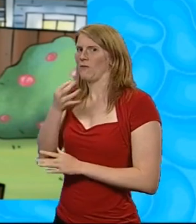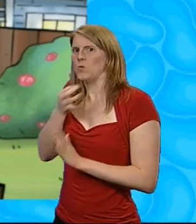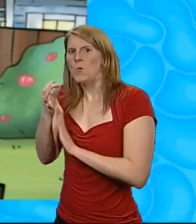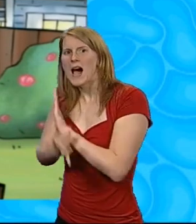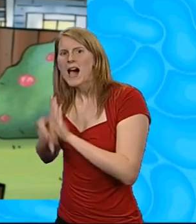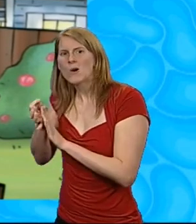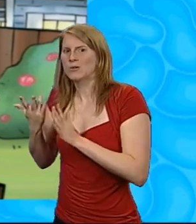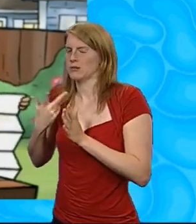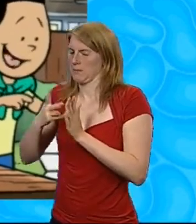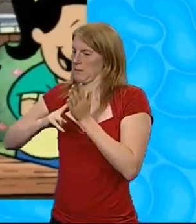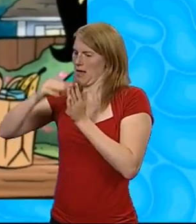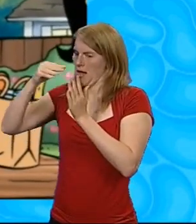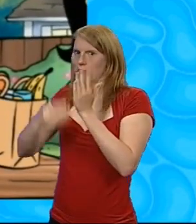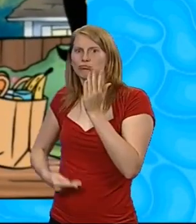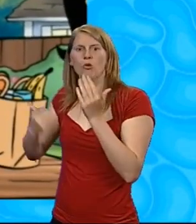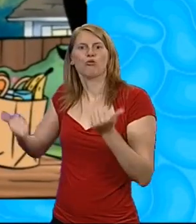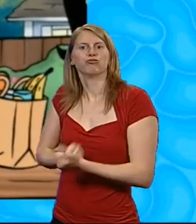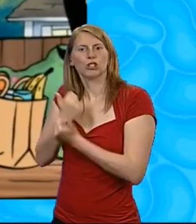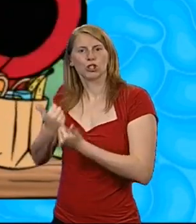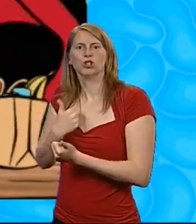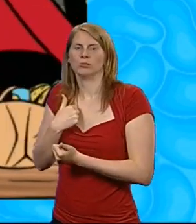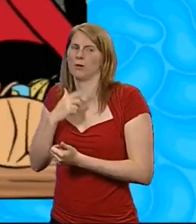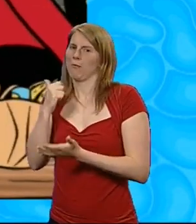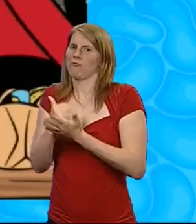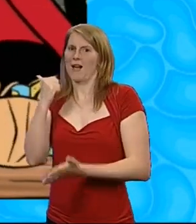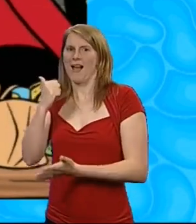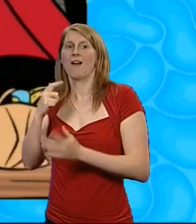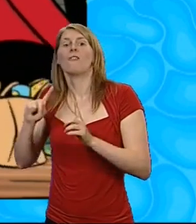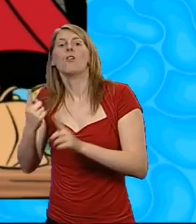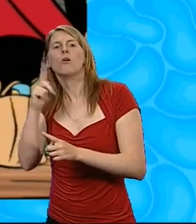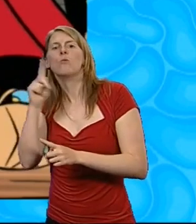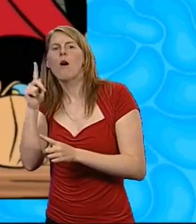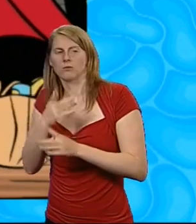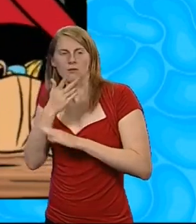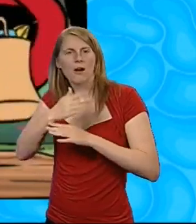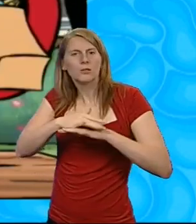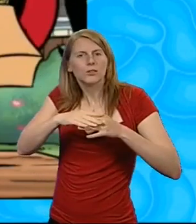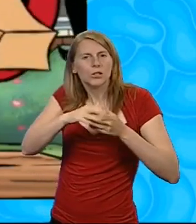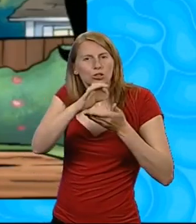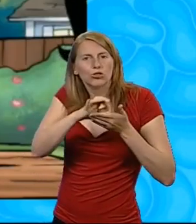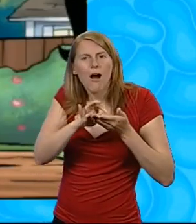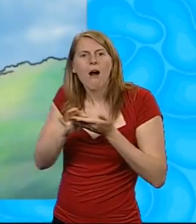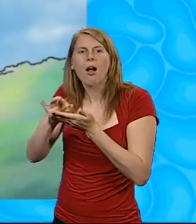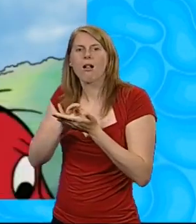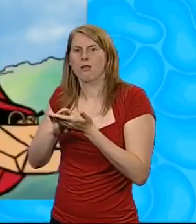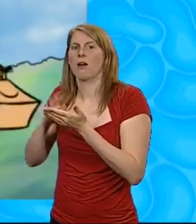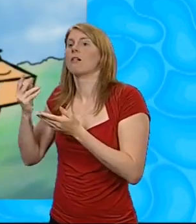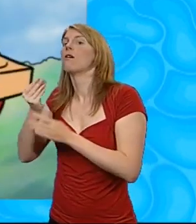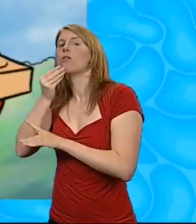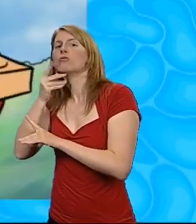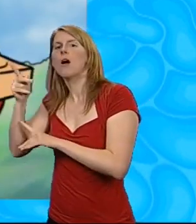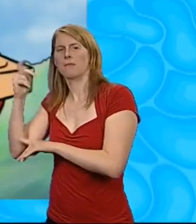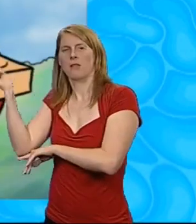be great. First we'll hunt for seashells, then have lunch at the lighthouse, then ride bikes and then rollerblading.